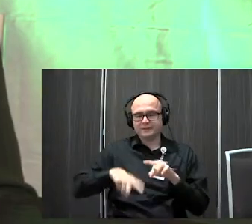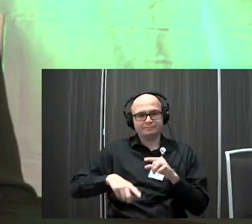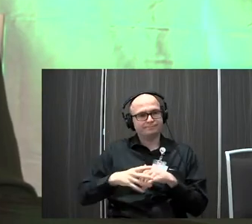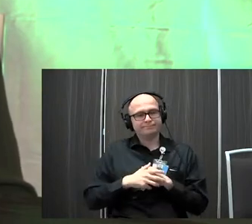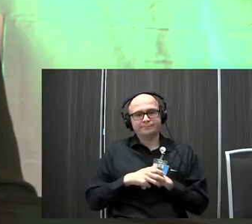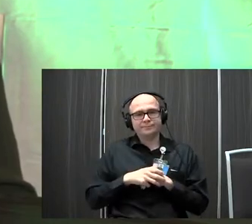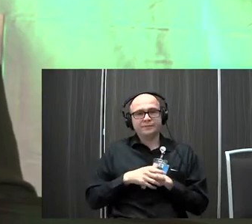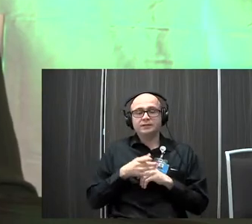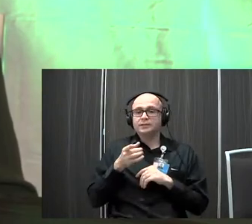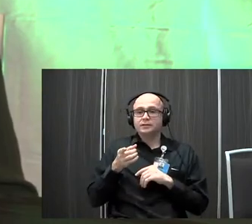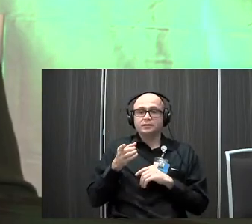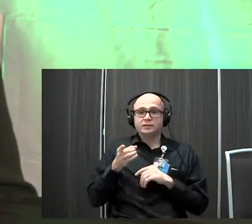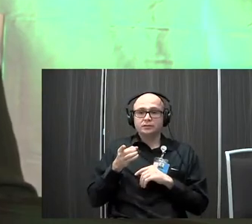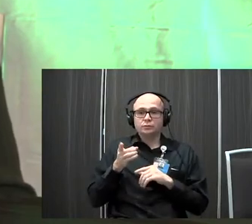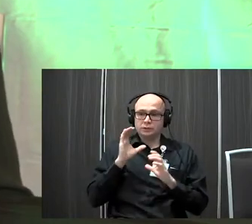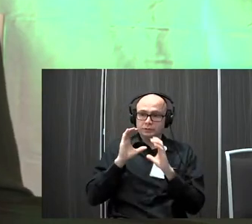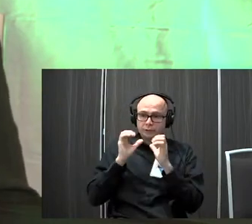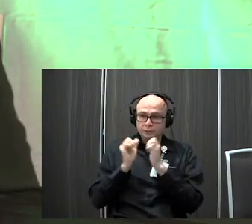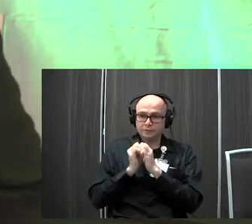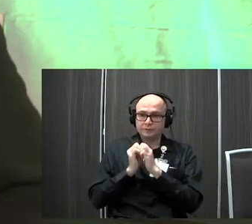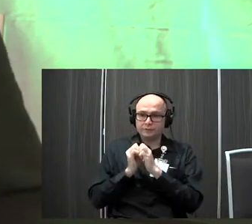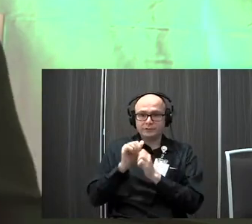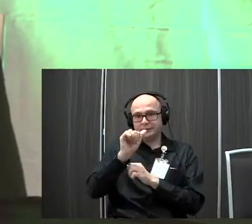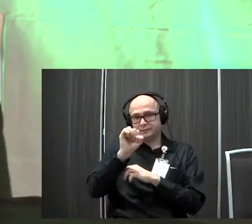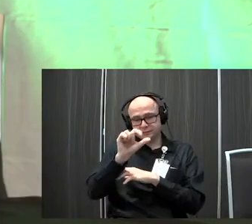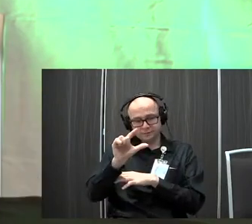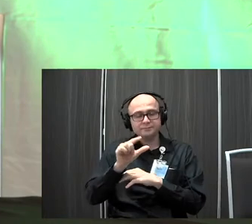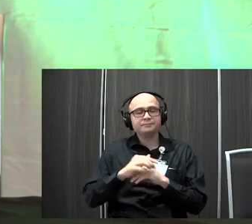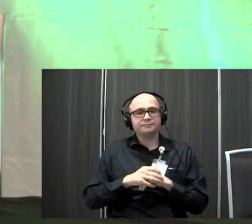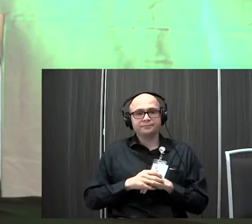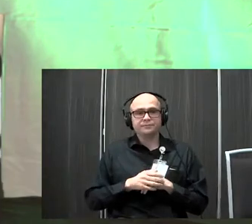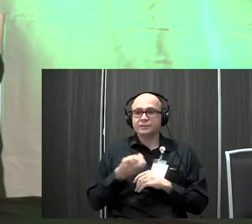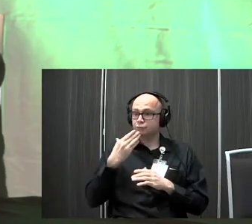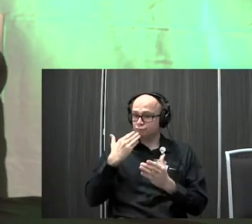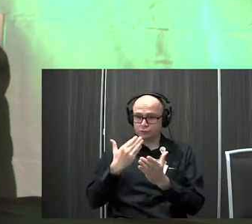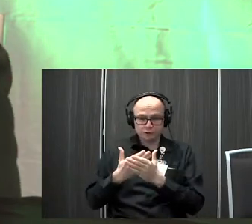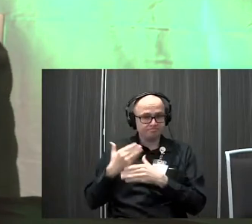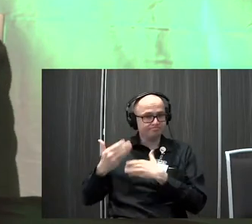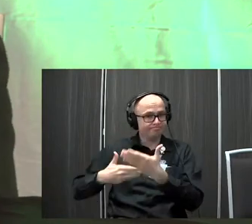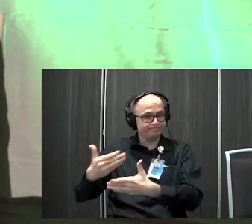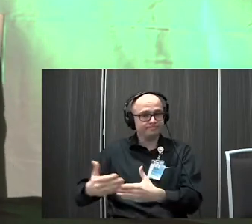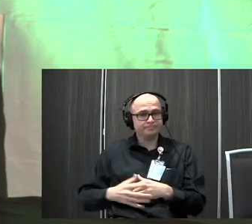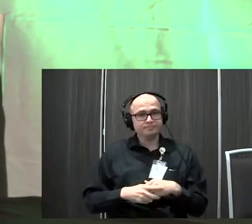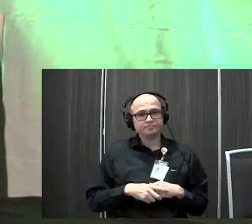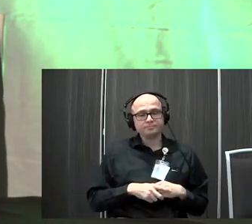we, he, we exclusively communicate with, um, ASL, um, and he's doing pretty great with that. Um,